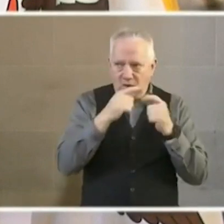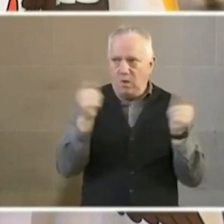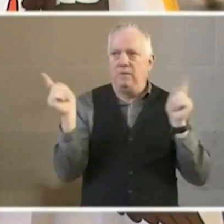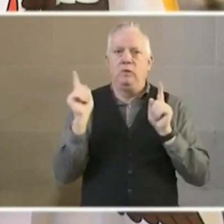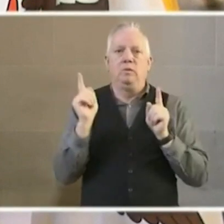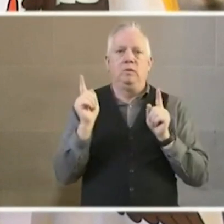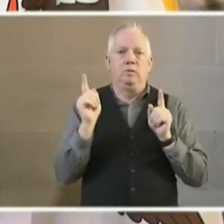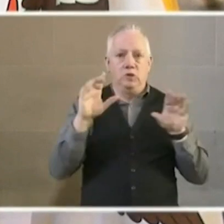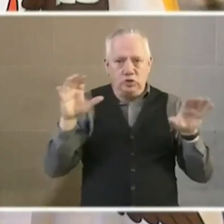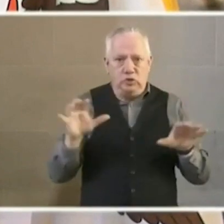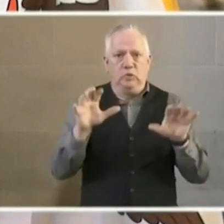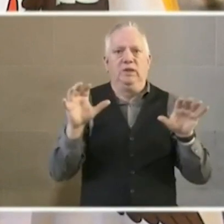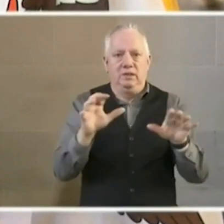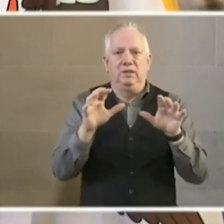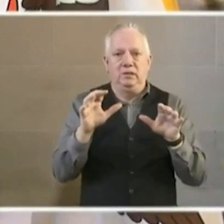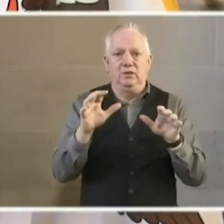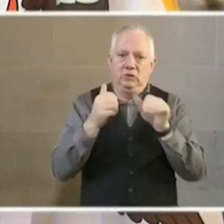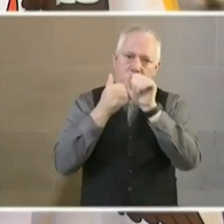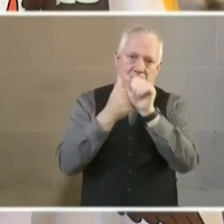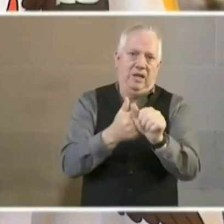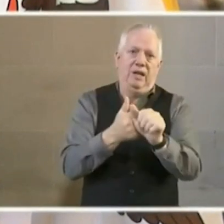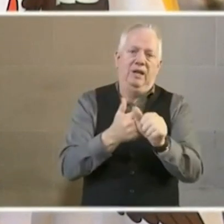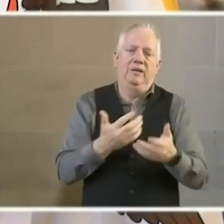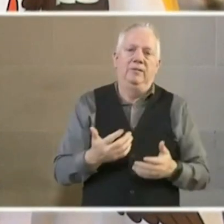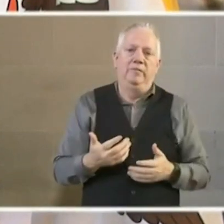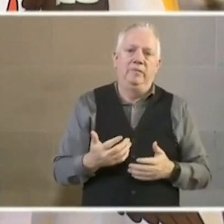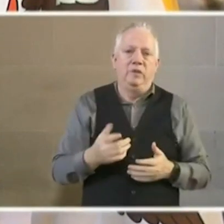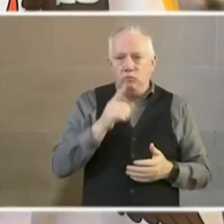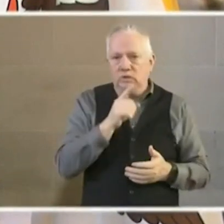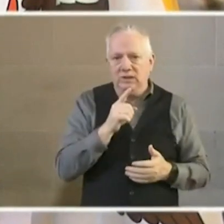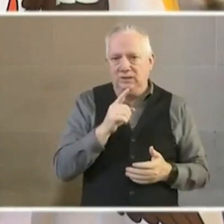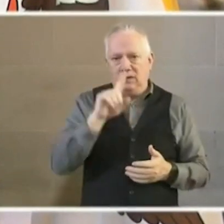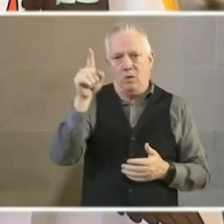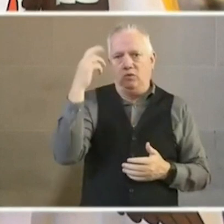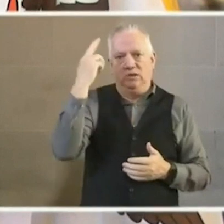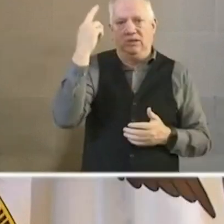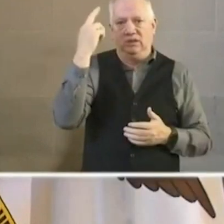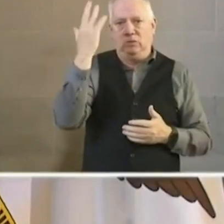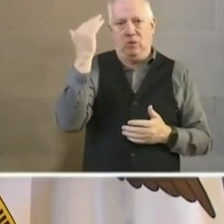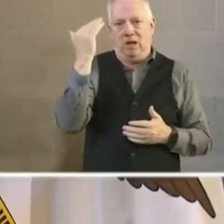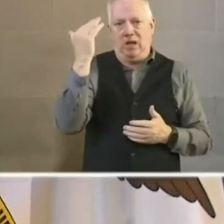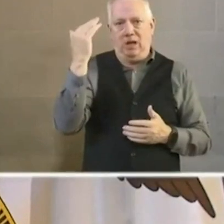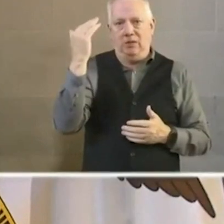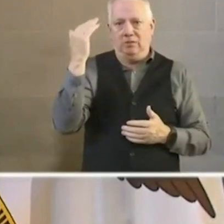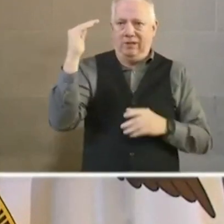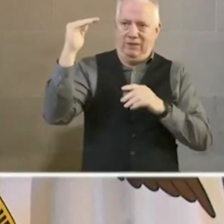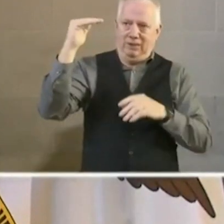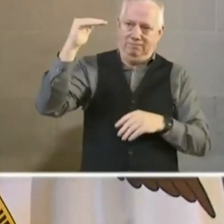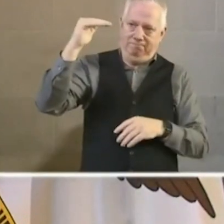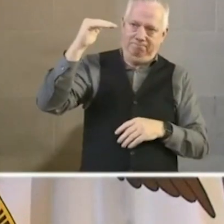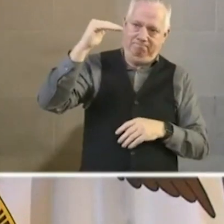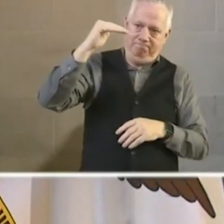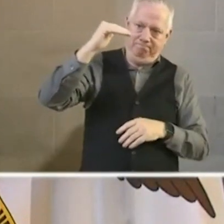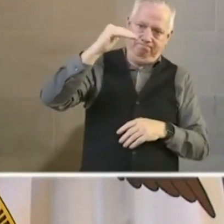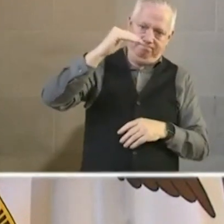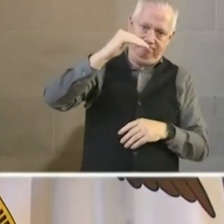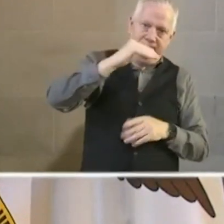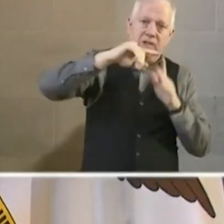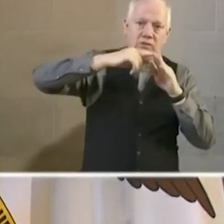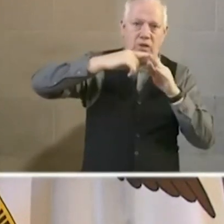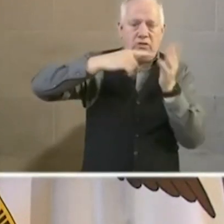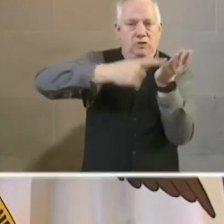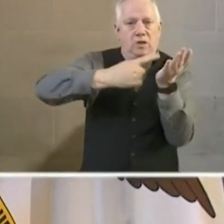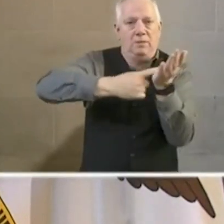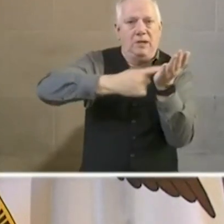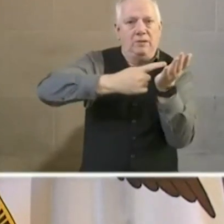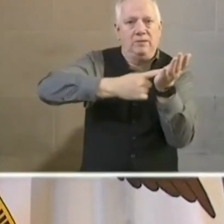one of you are doing to comply because it's really the only reason why we are in this place that we are, where we can start to